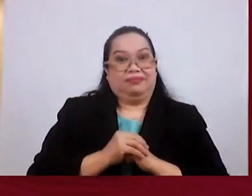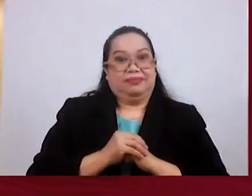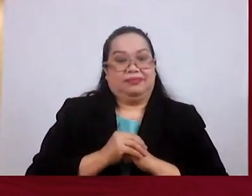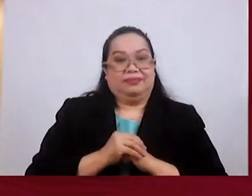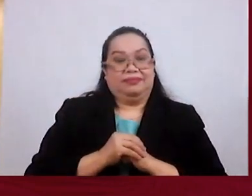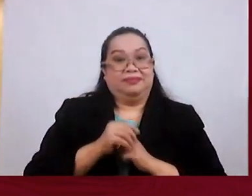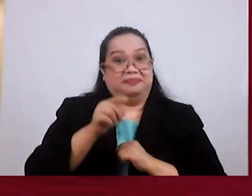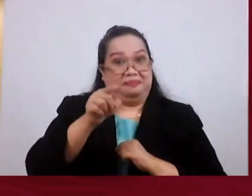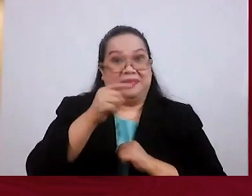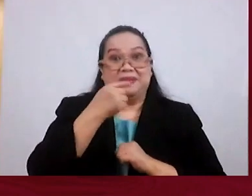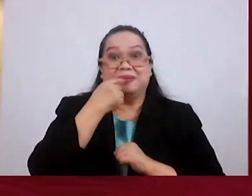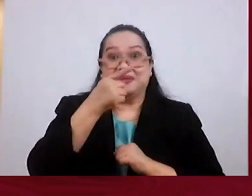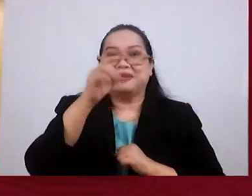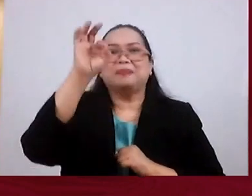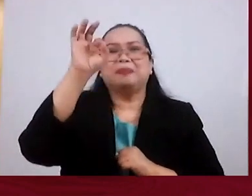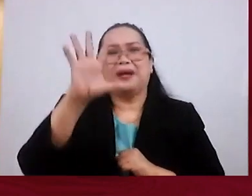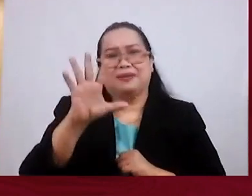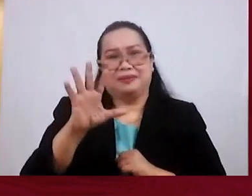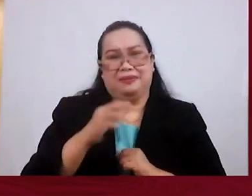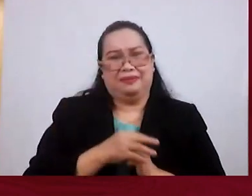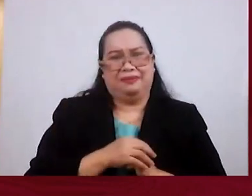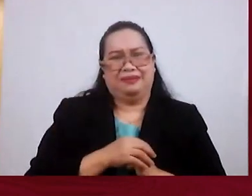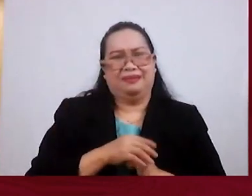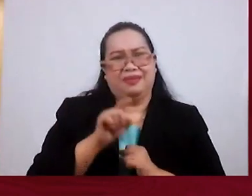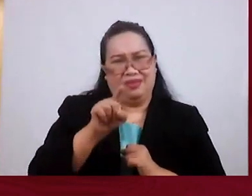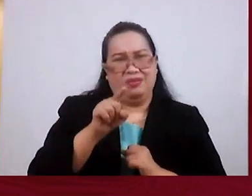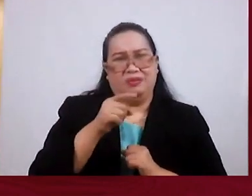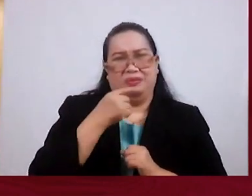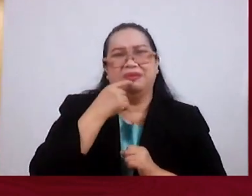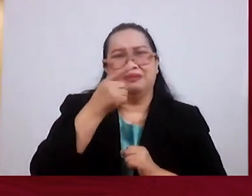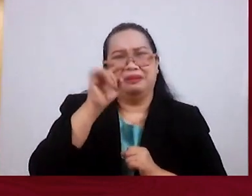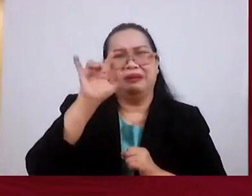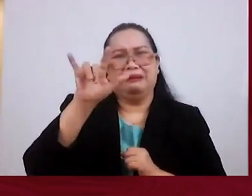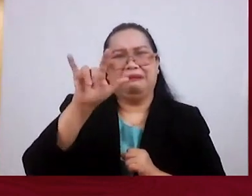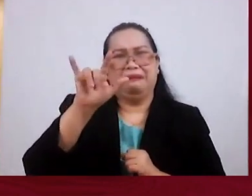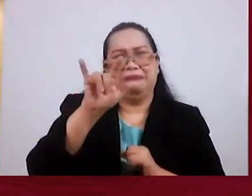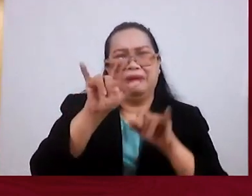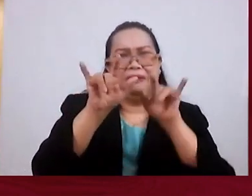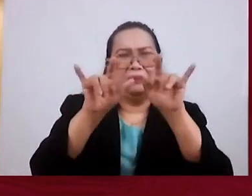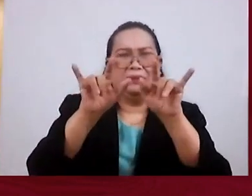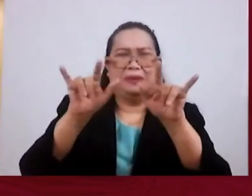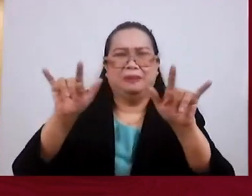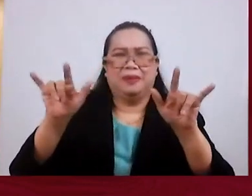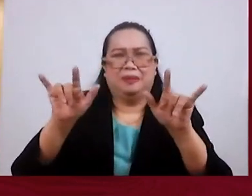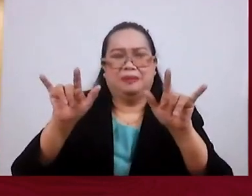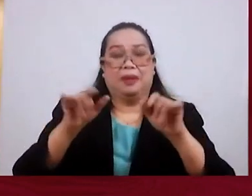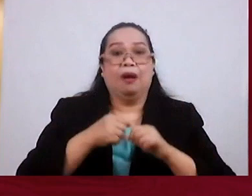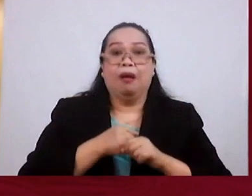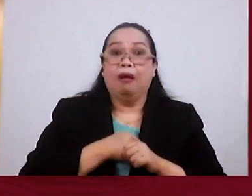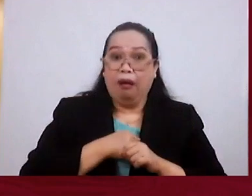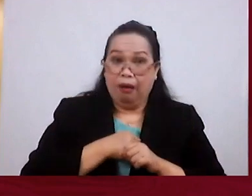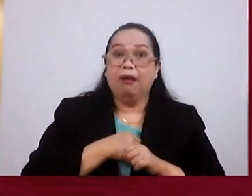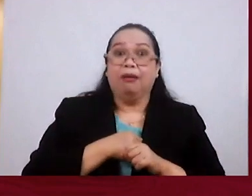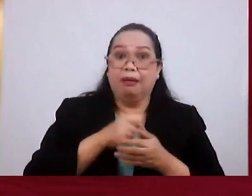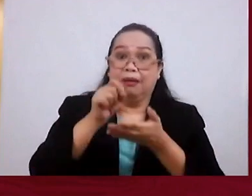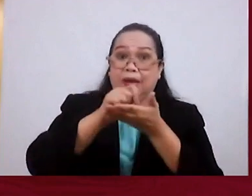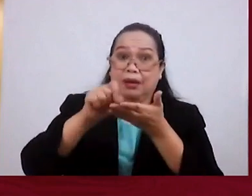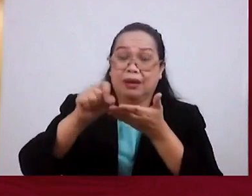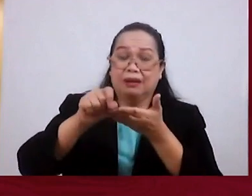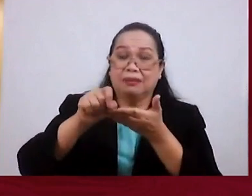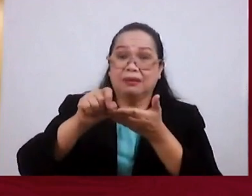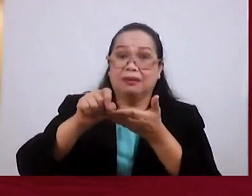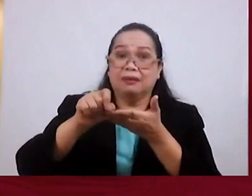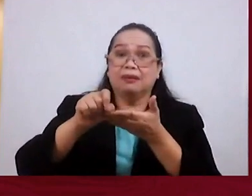Now, you might say, Pastor, shouldn't you speak in love? Beloved, the writer was writing in